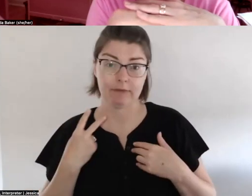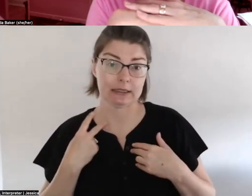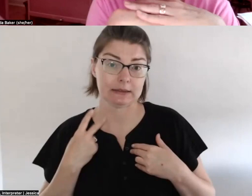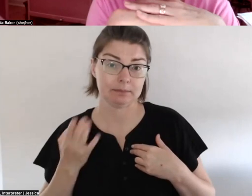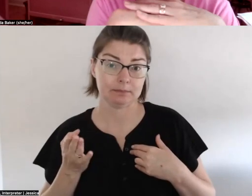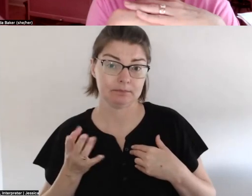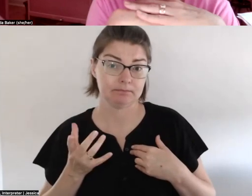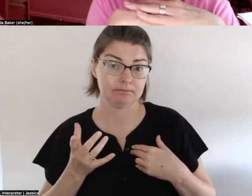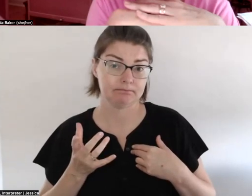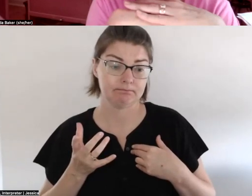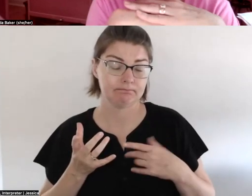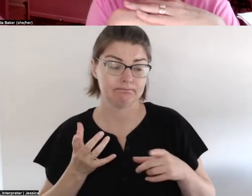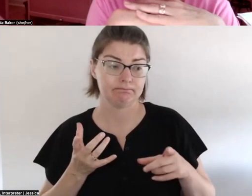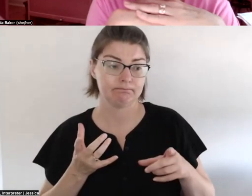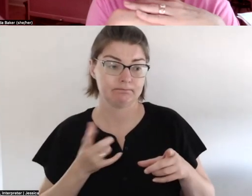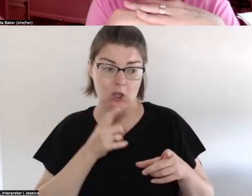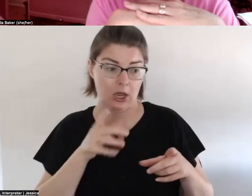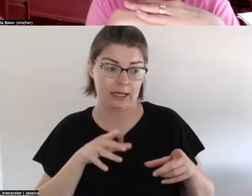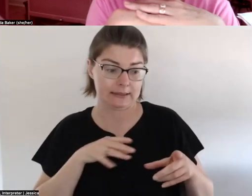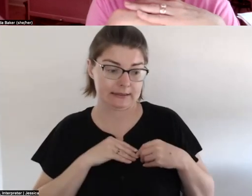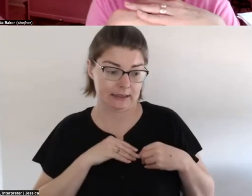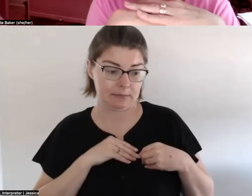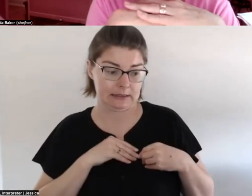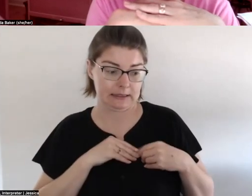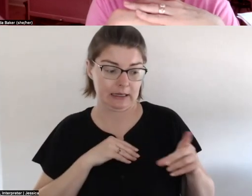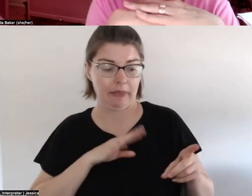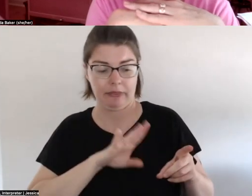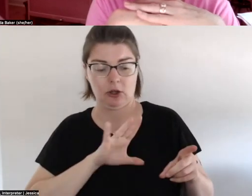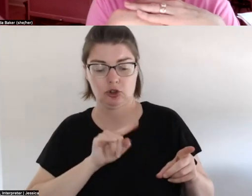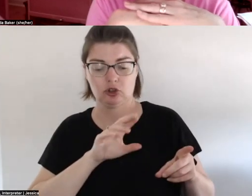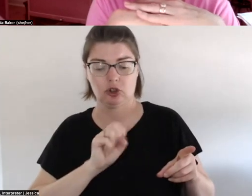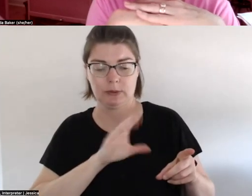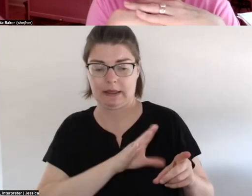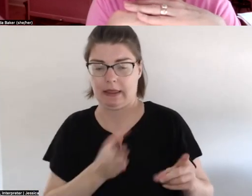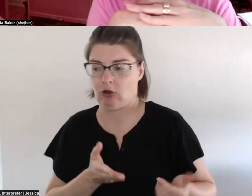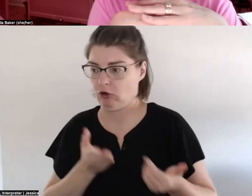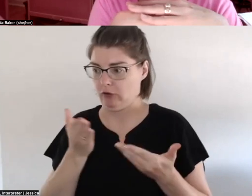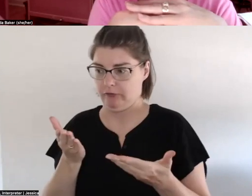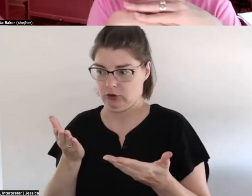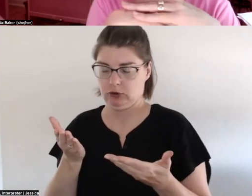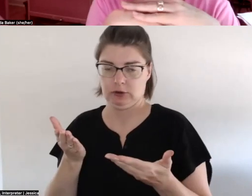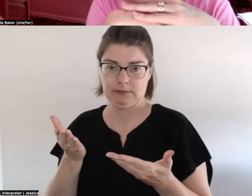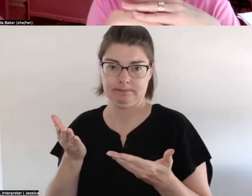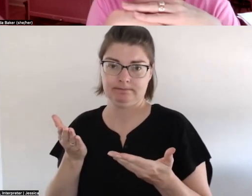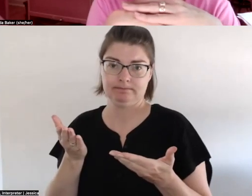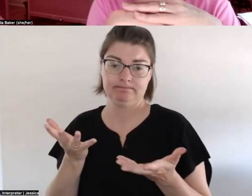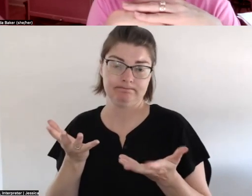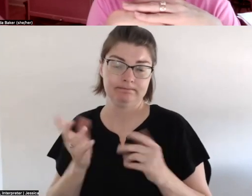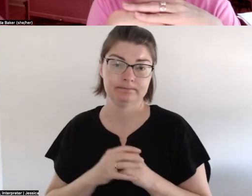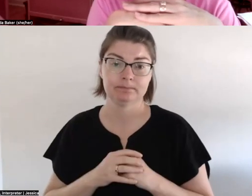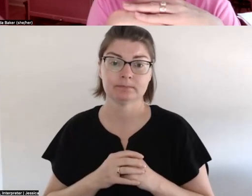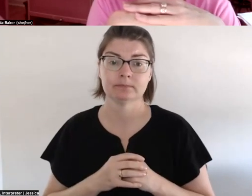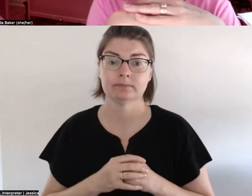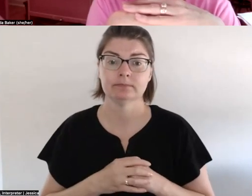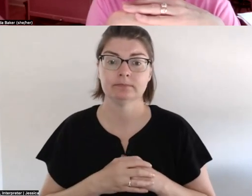accepted the terms that the perpetrators offering so um yeah it's it's